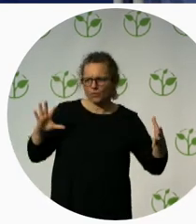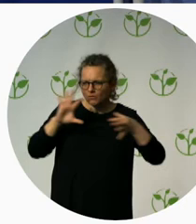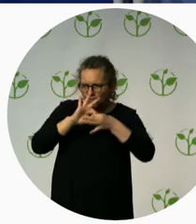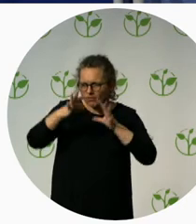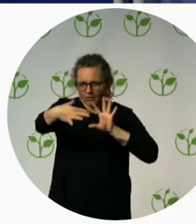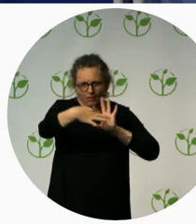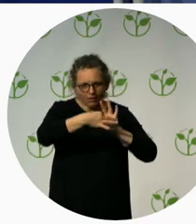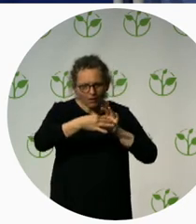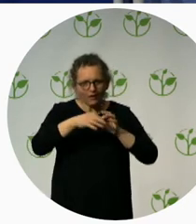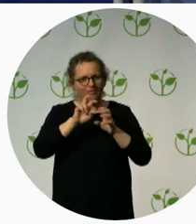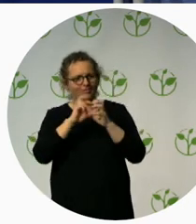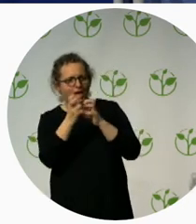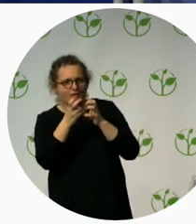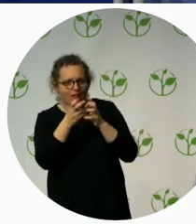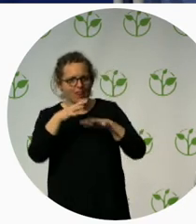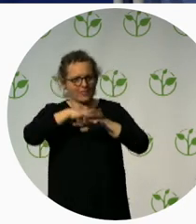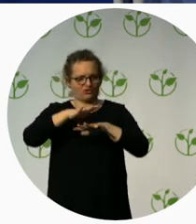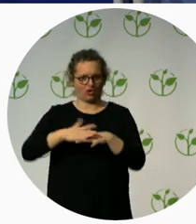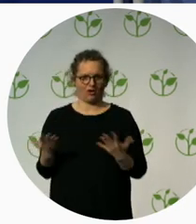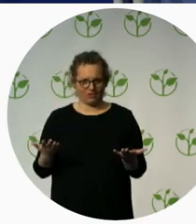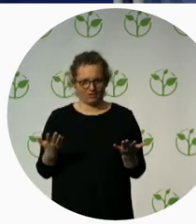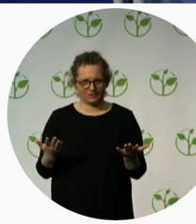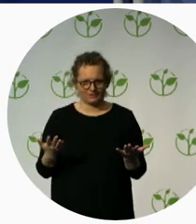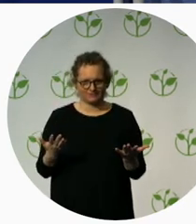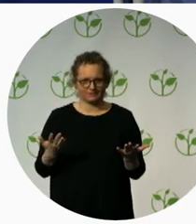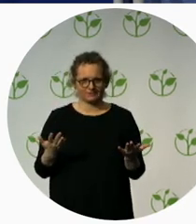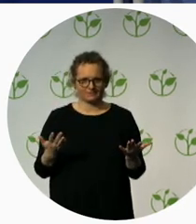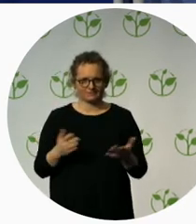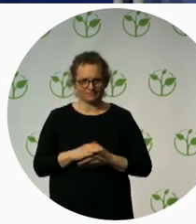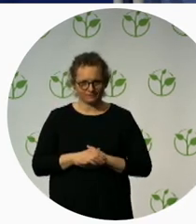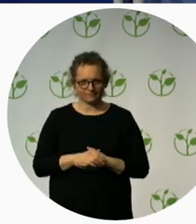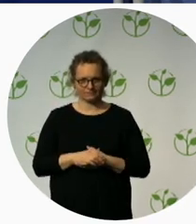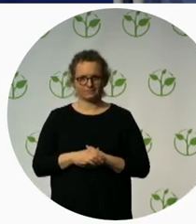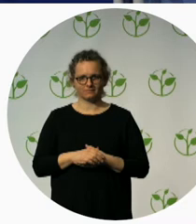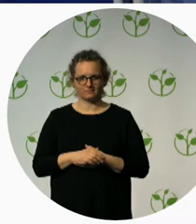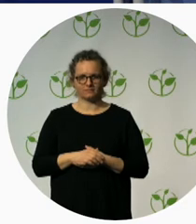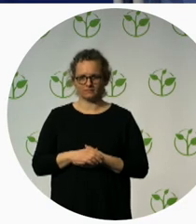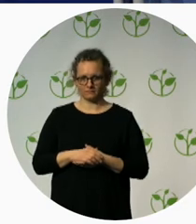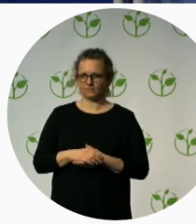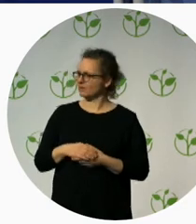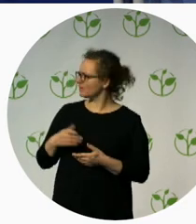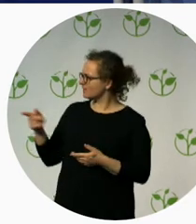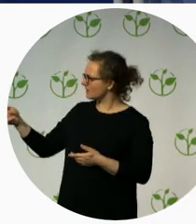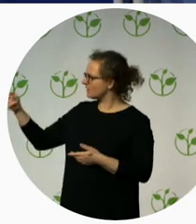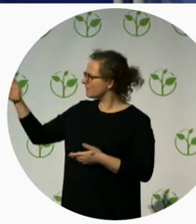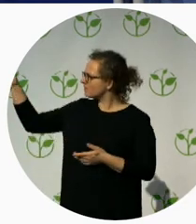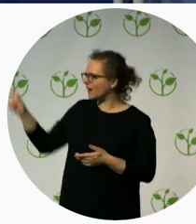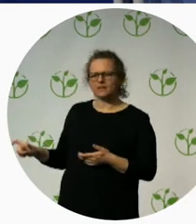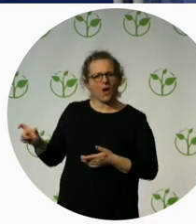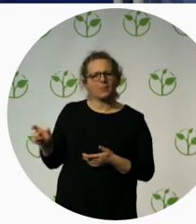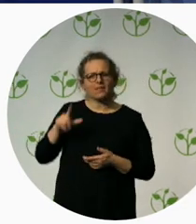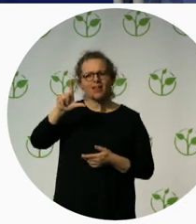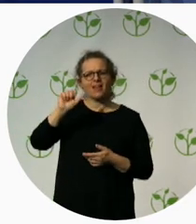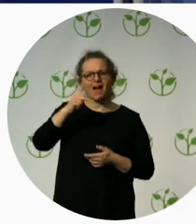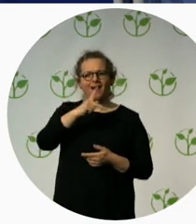on that from what Silvana was talking about, having worked in many different ministries or worked with